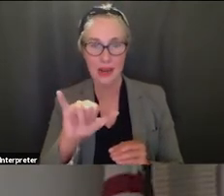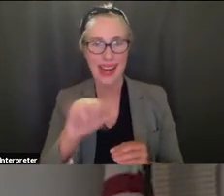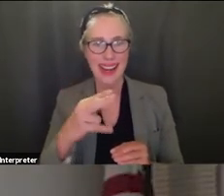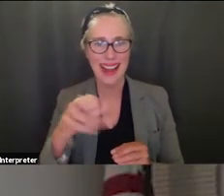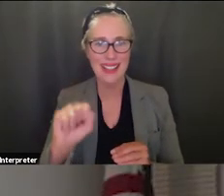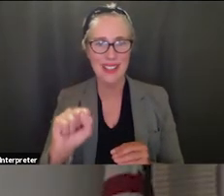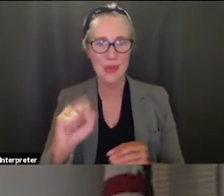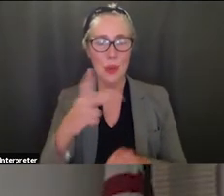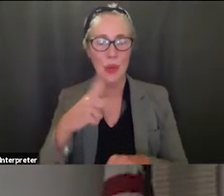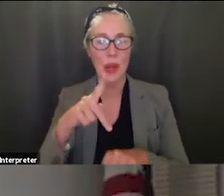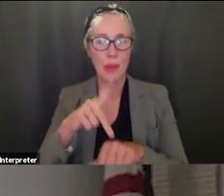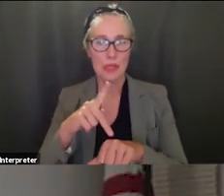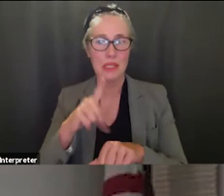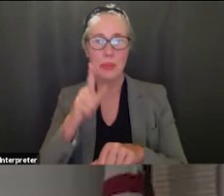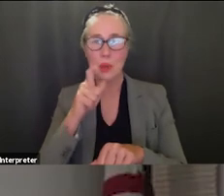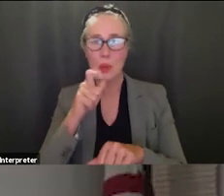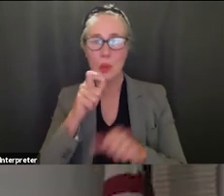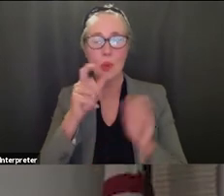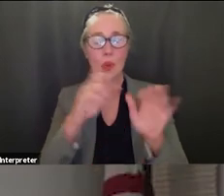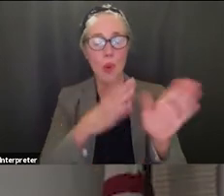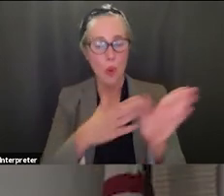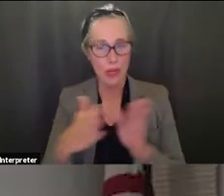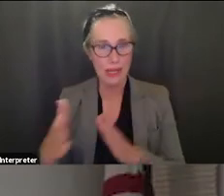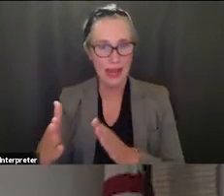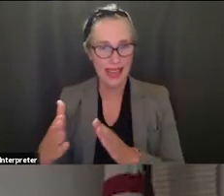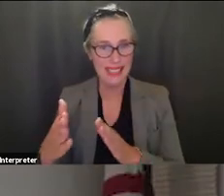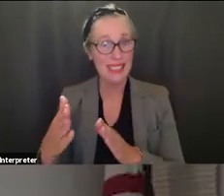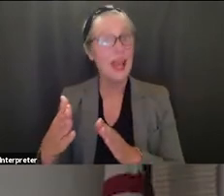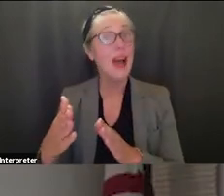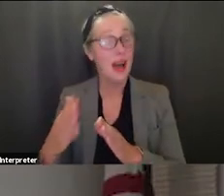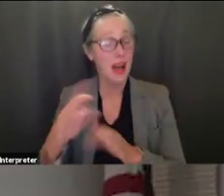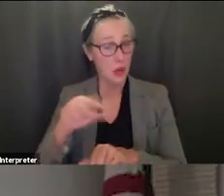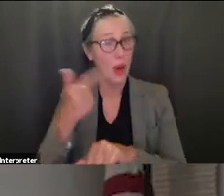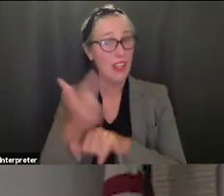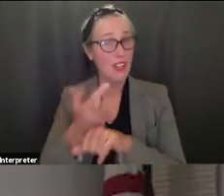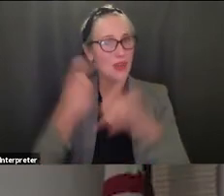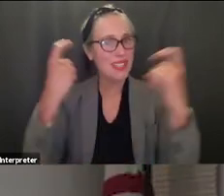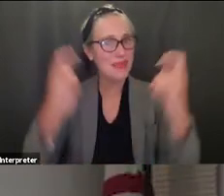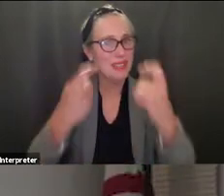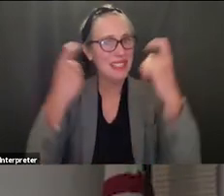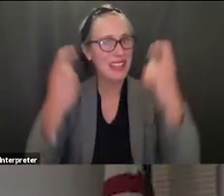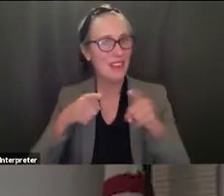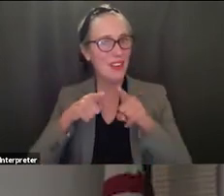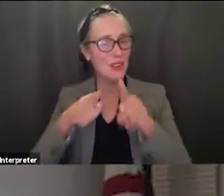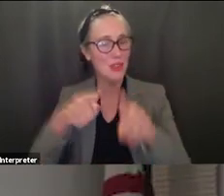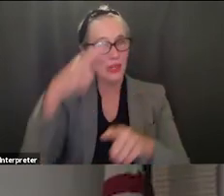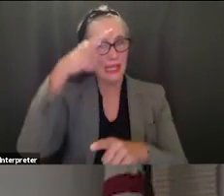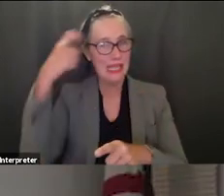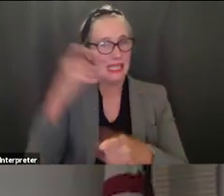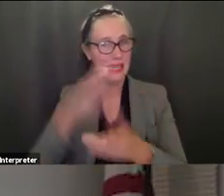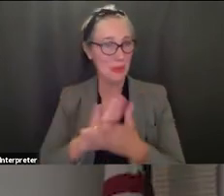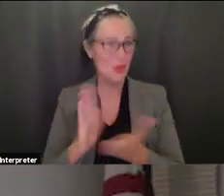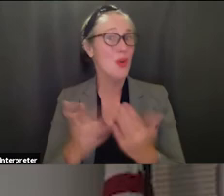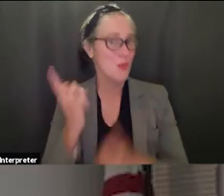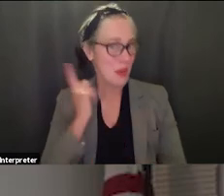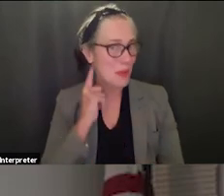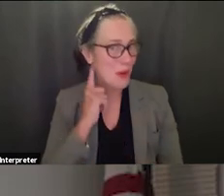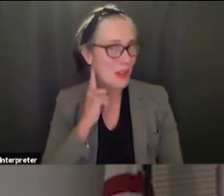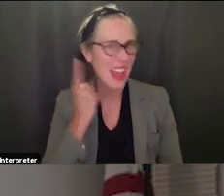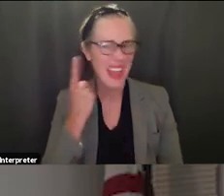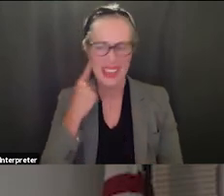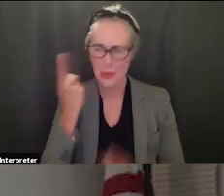who are organizing a summer school graduation you heard about a few now but i believe that's scheduled for august